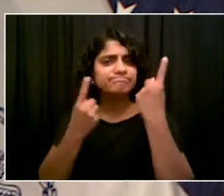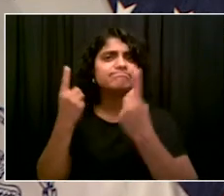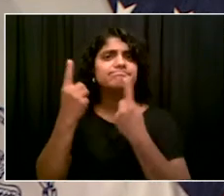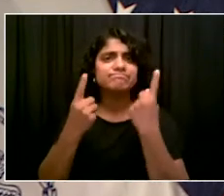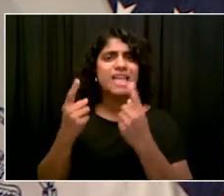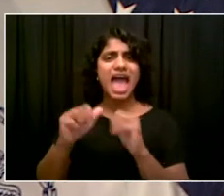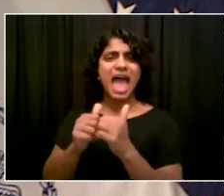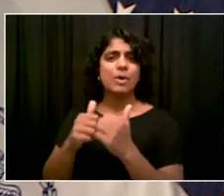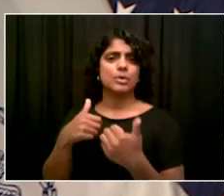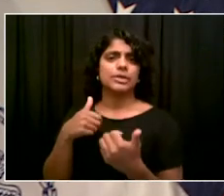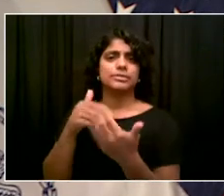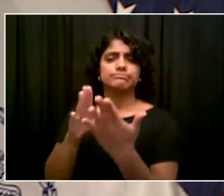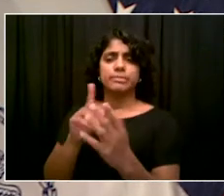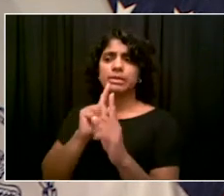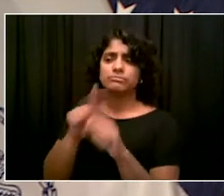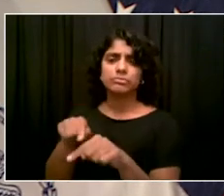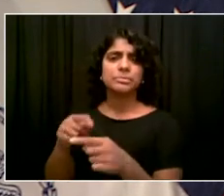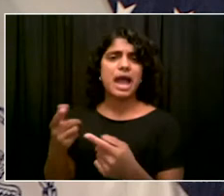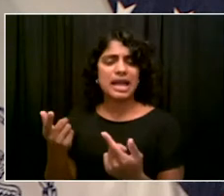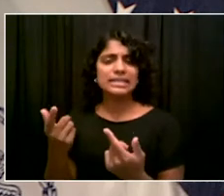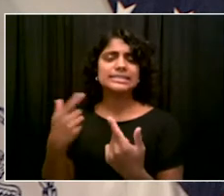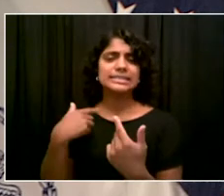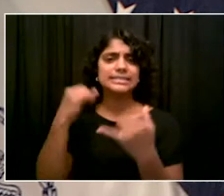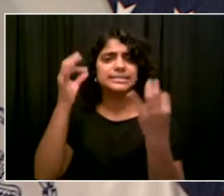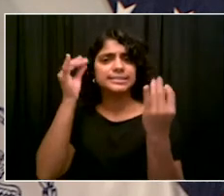important indicators. We go over them every day.